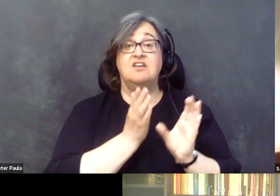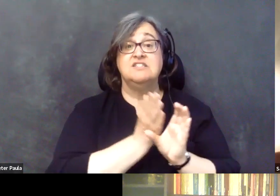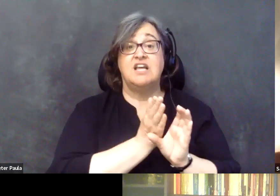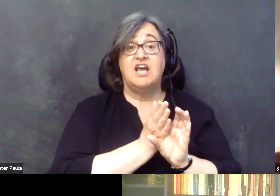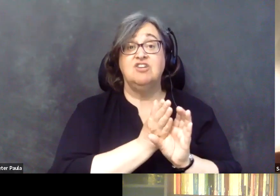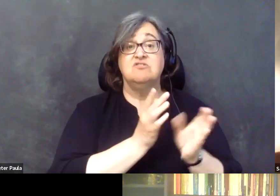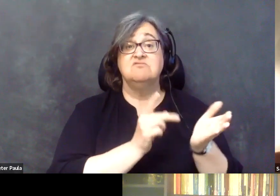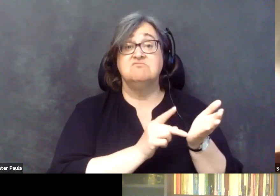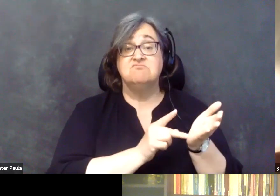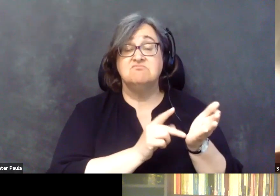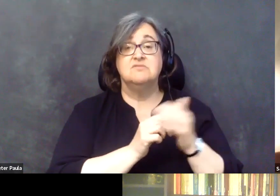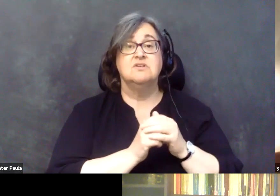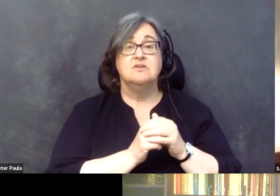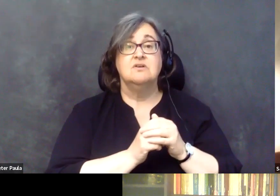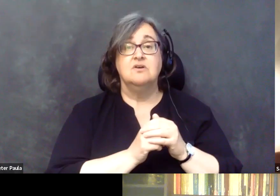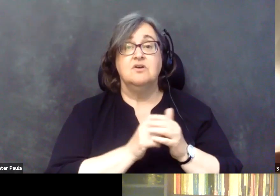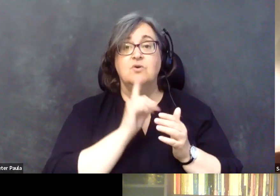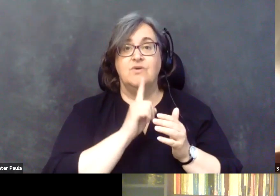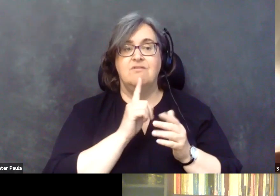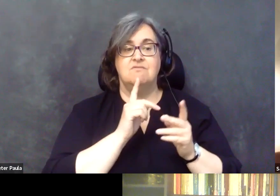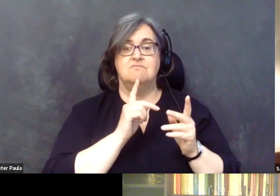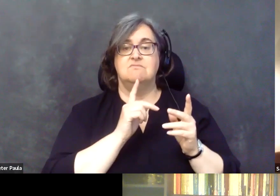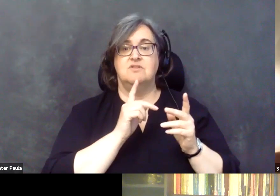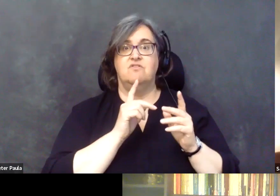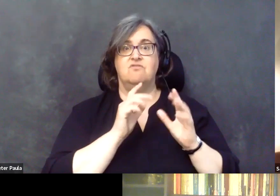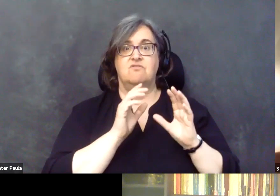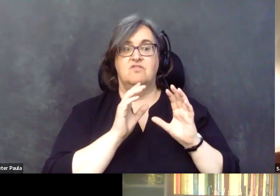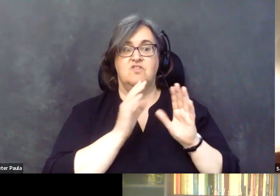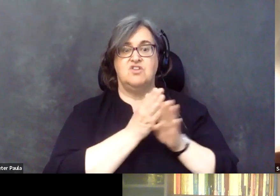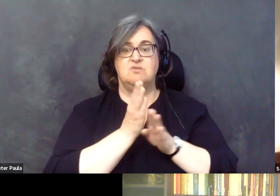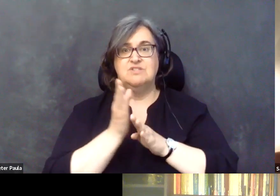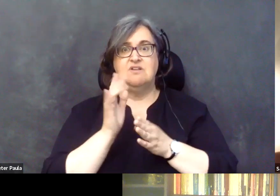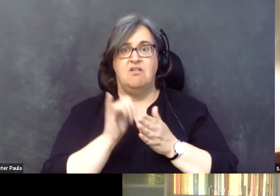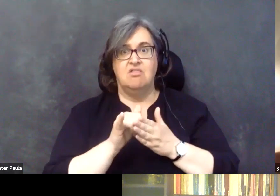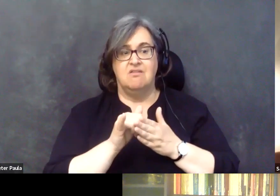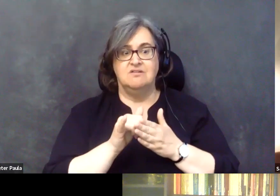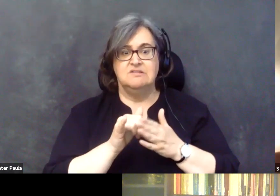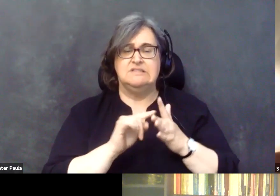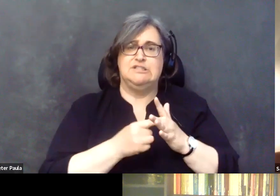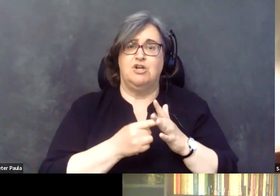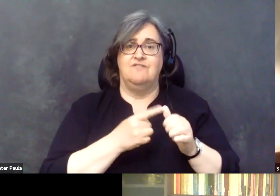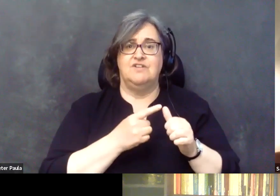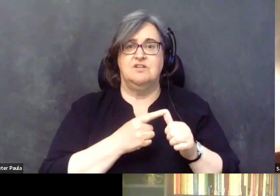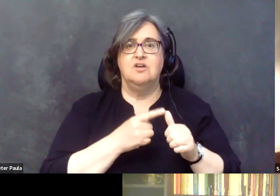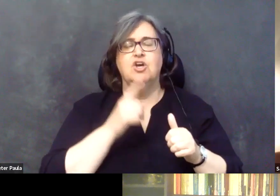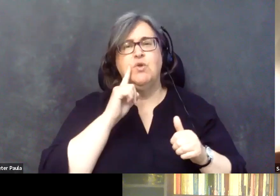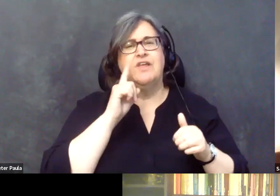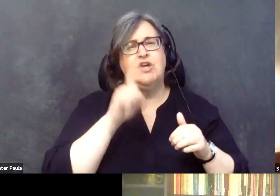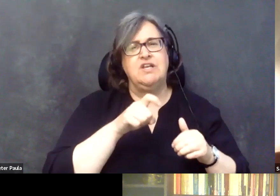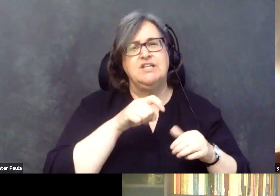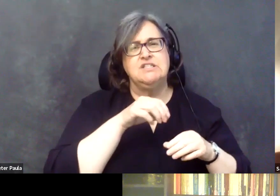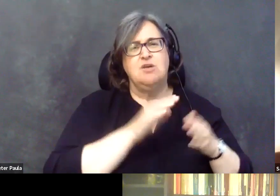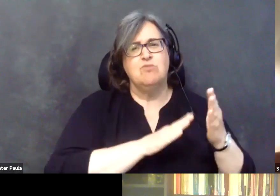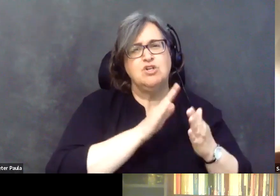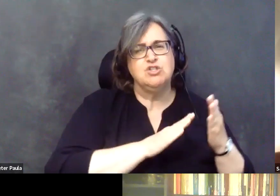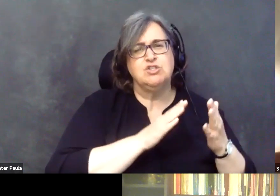telepsychology are the four rounds. And you would think, you know, those disciplines, uh, it needs, uh, in-person or, you